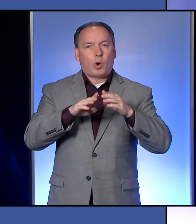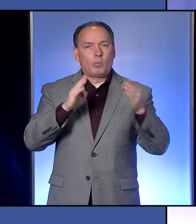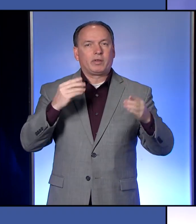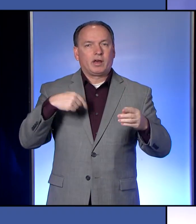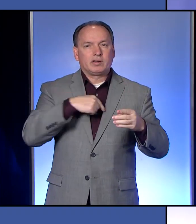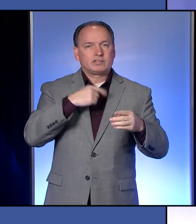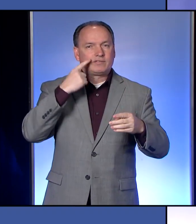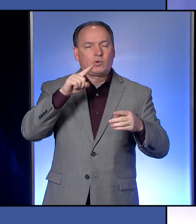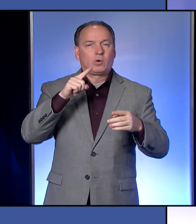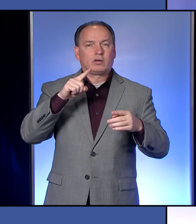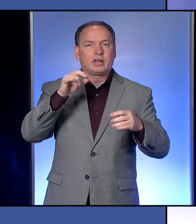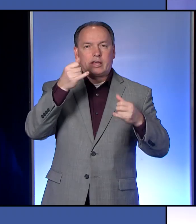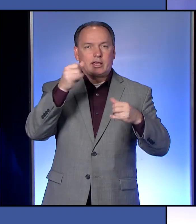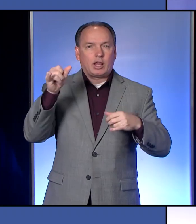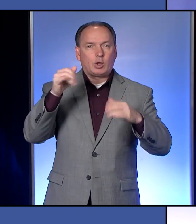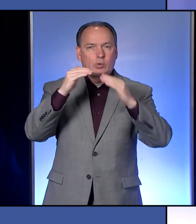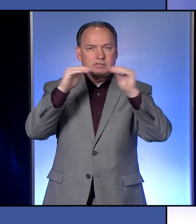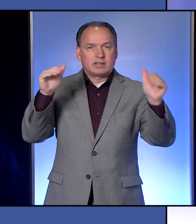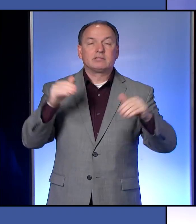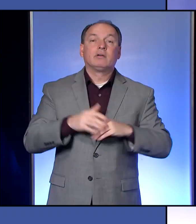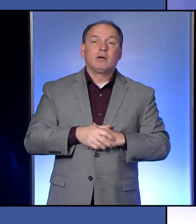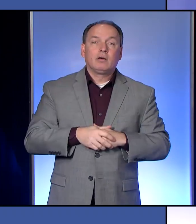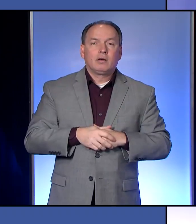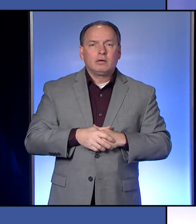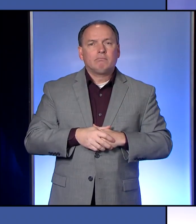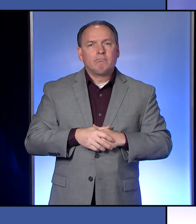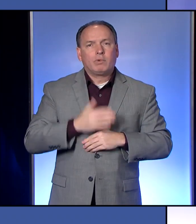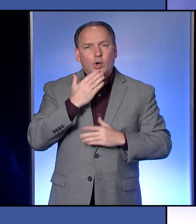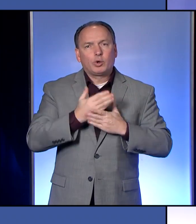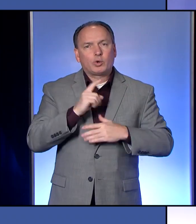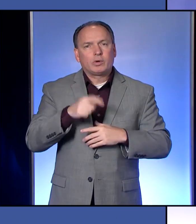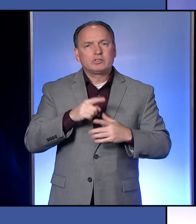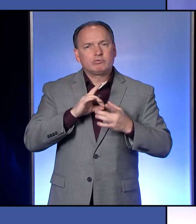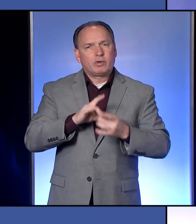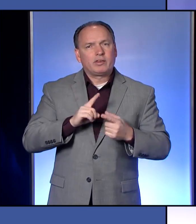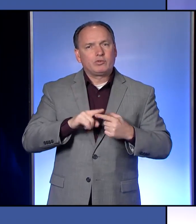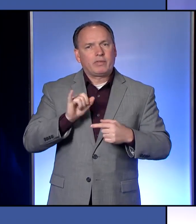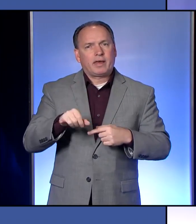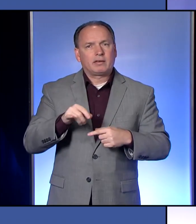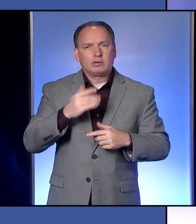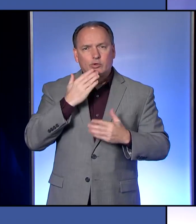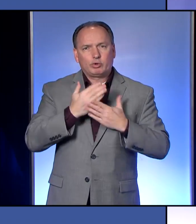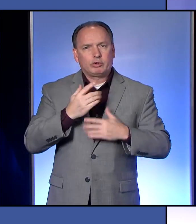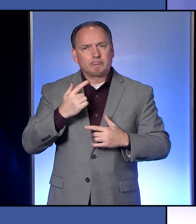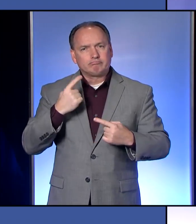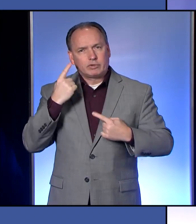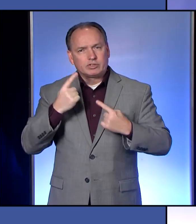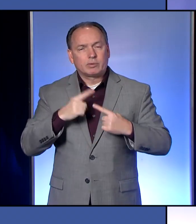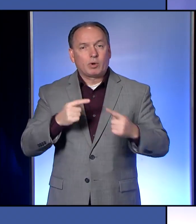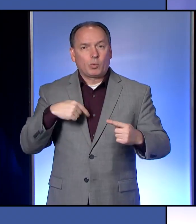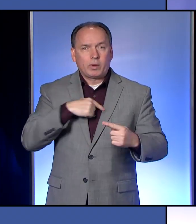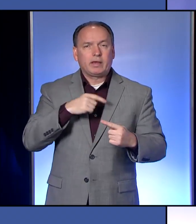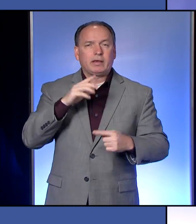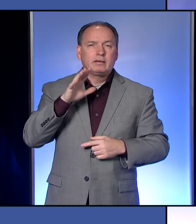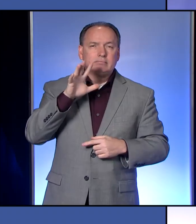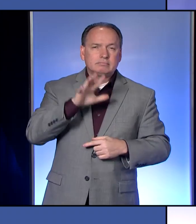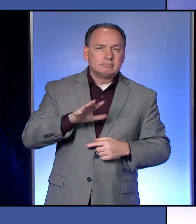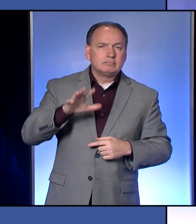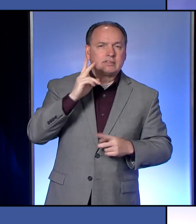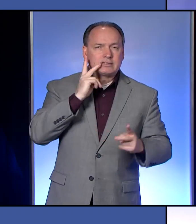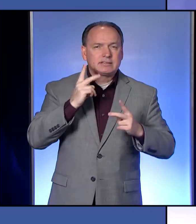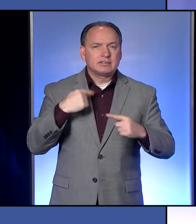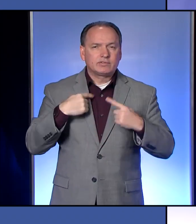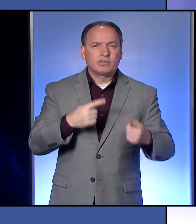obviously a great question because it would be a huge concern. But from what we would surmise the way everything has gone all along